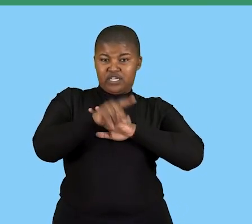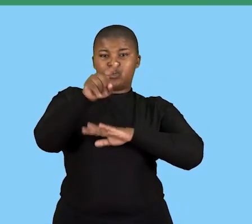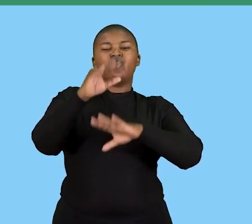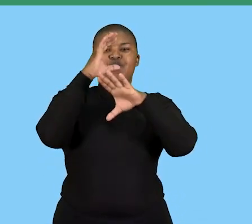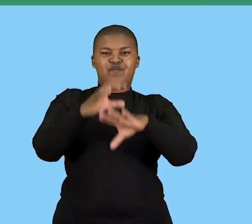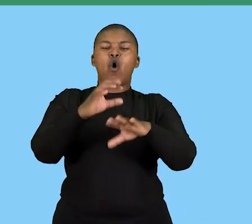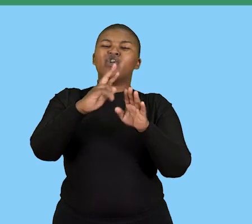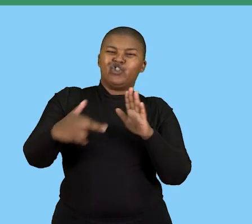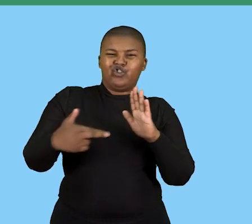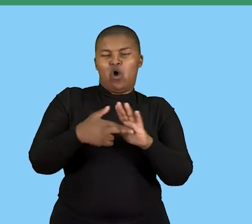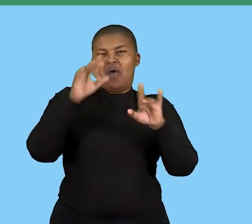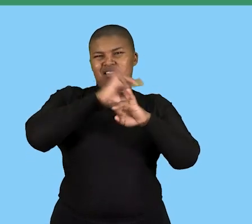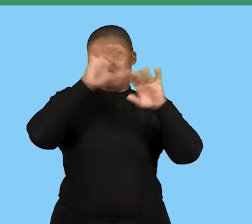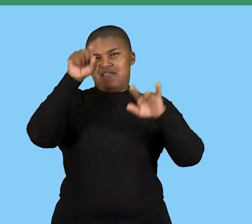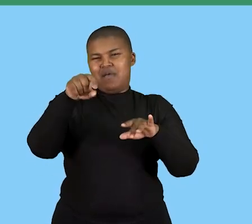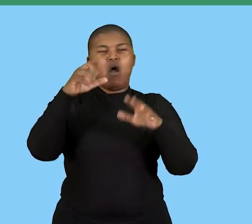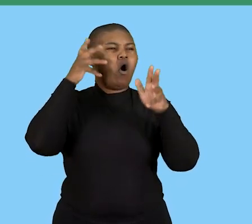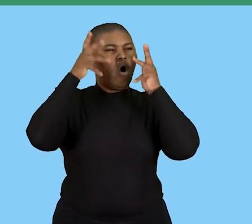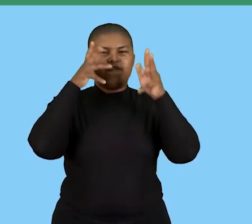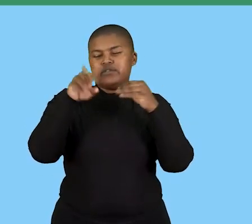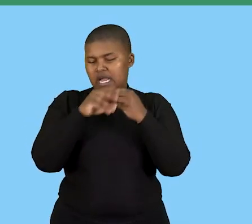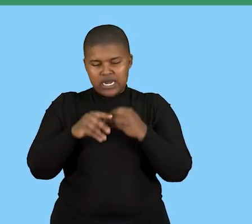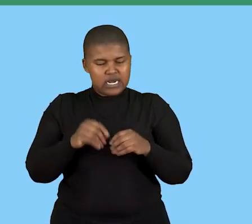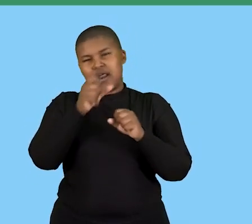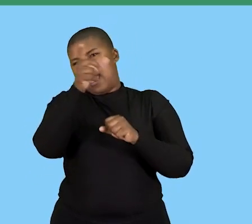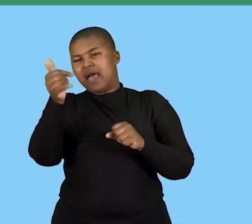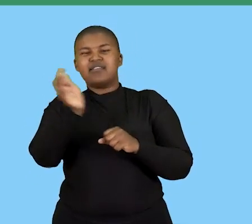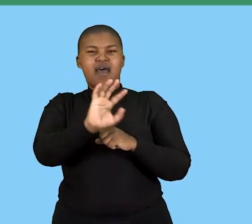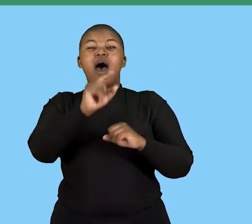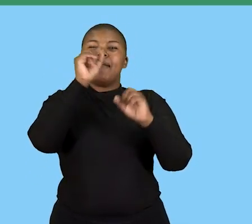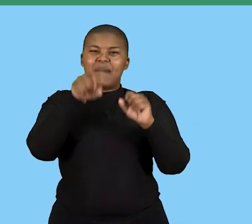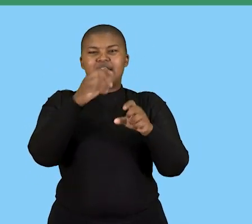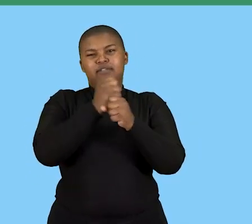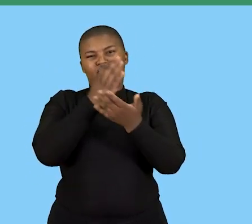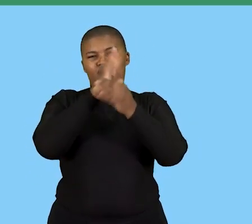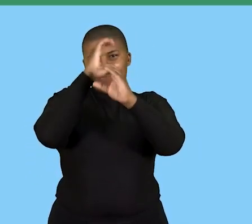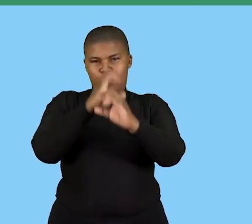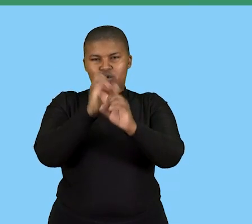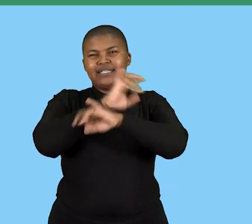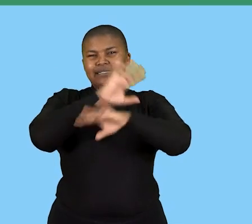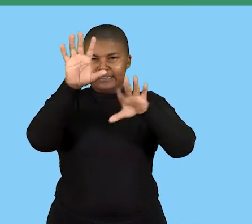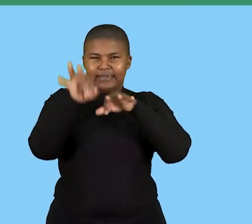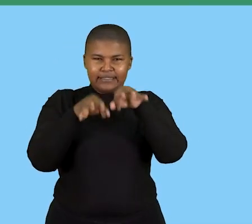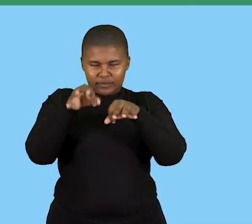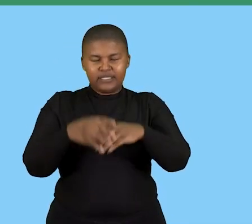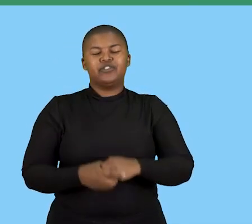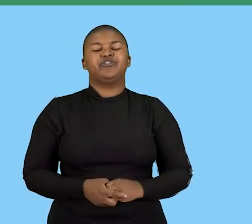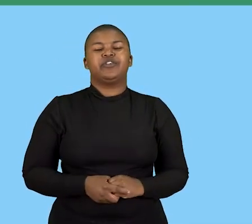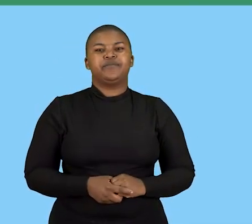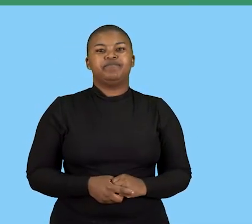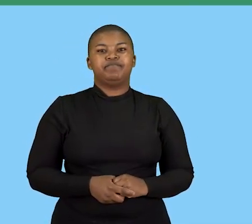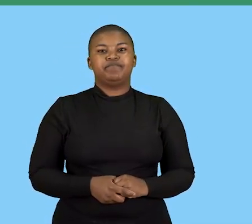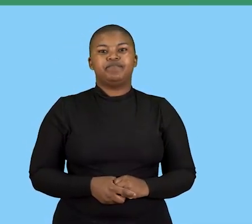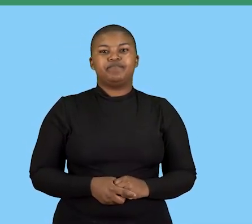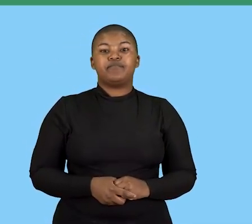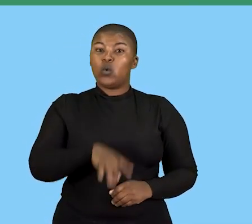focus on the role. You do not confuse it with the responsibility of the employer or responsibility of the employee, because